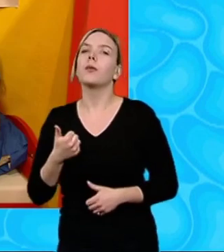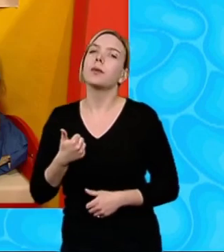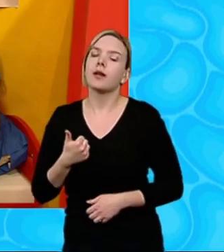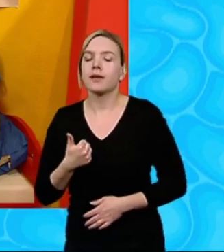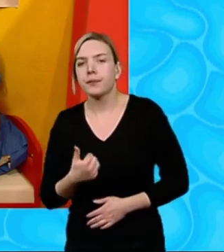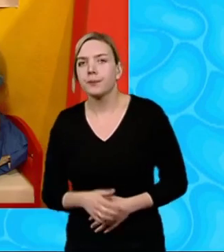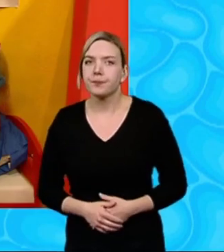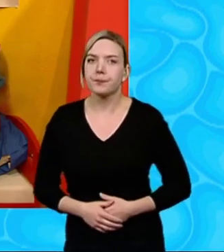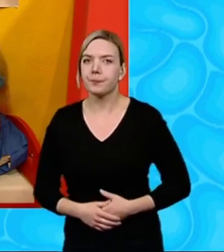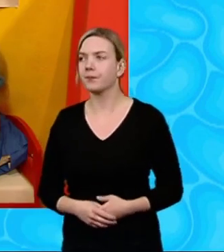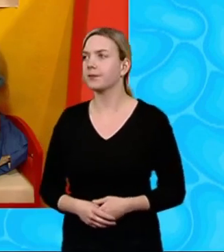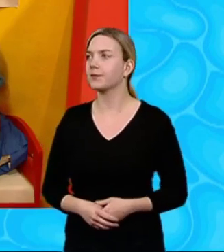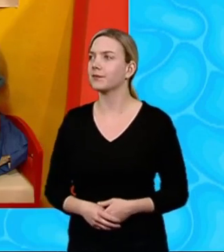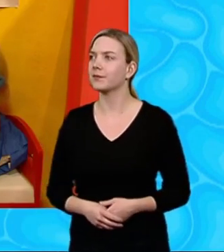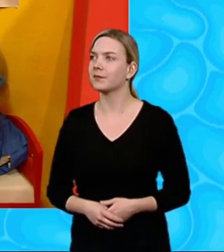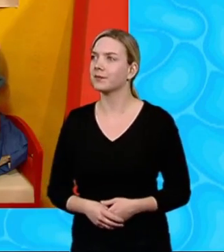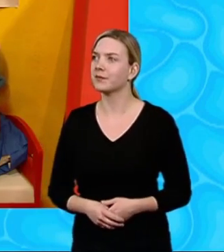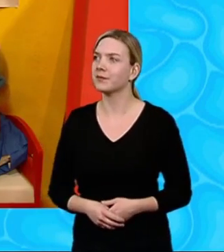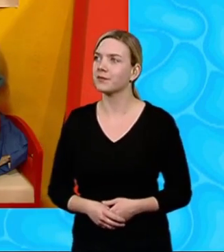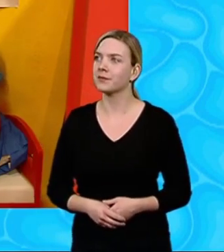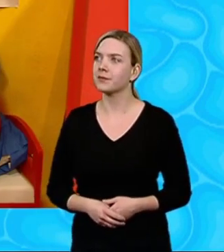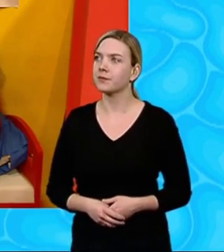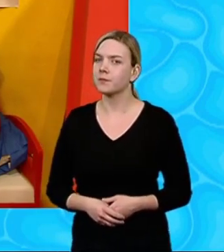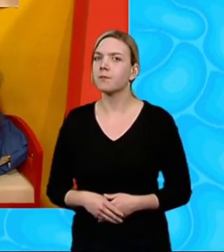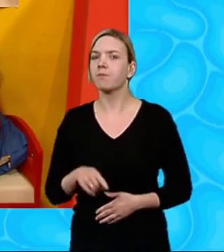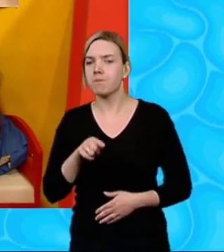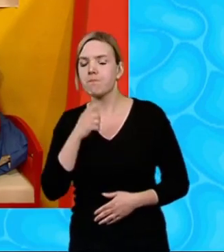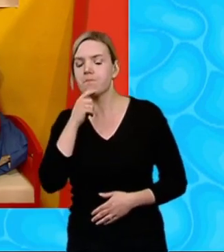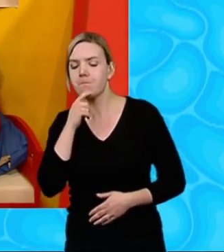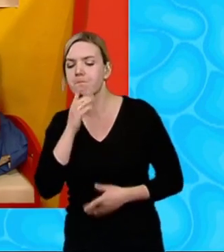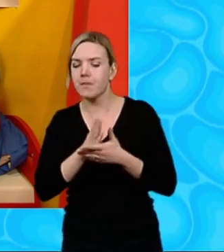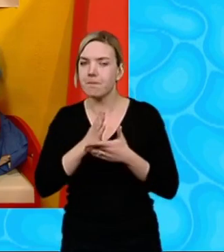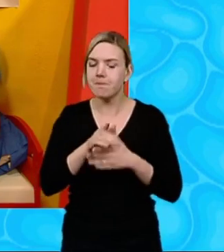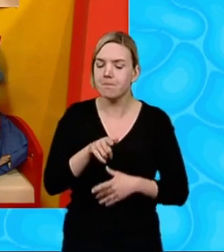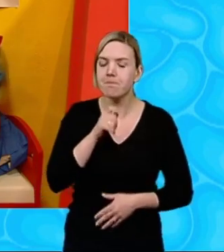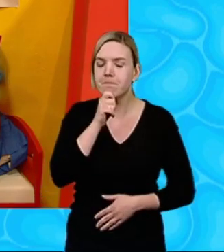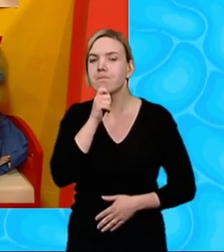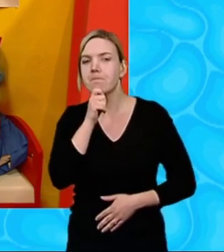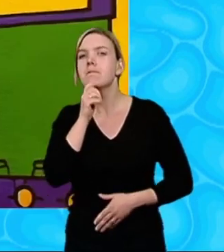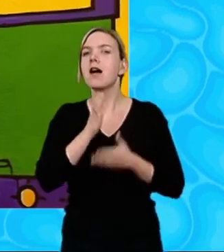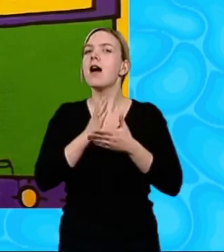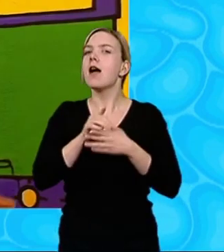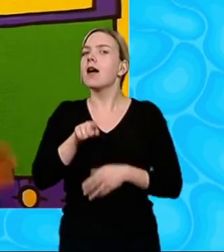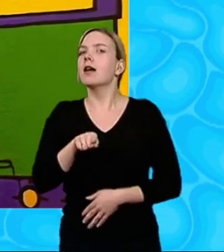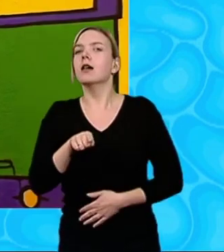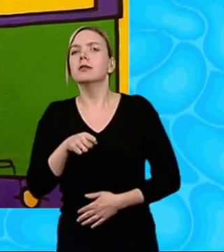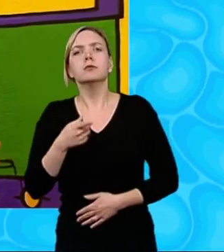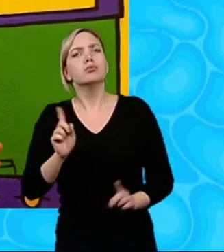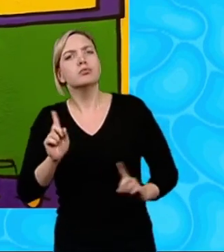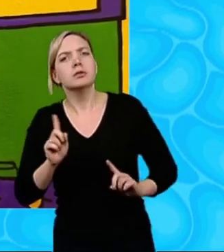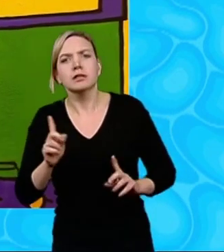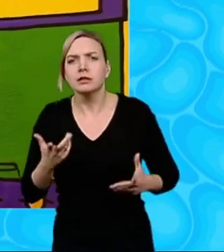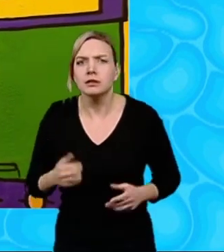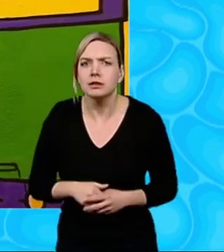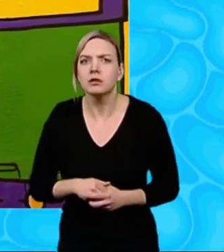Right, yes Yep Oh, yeah, uh-huh What is it, Dr. Jakey? Well, you've got a baby